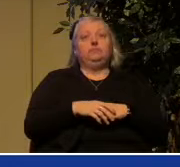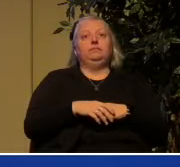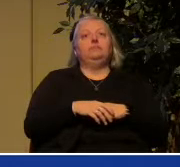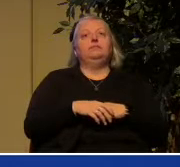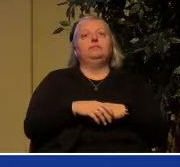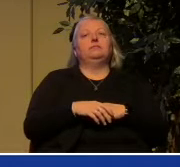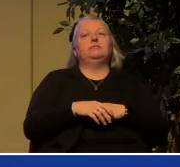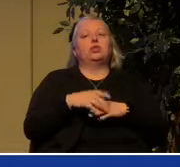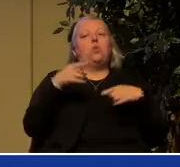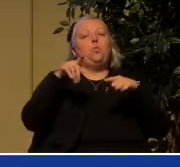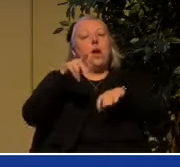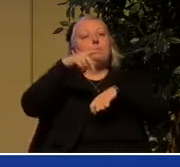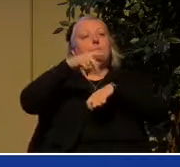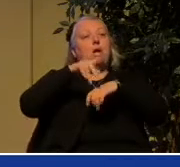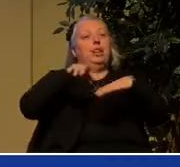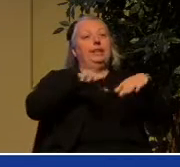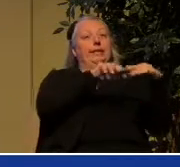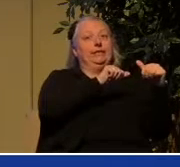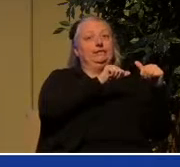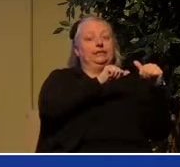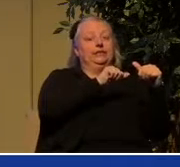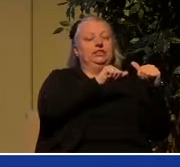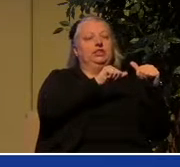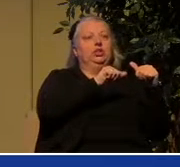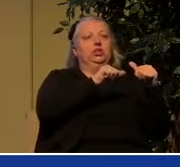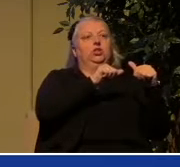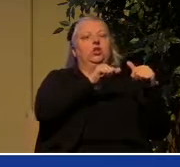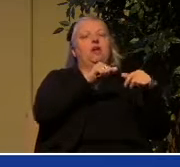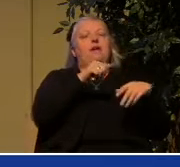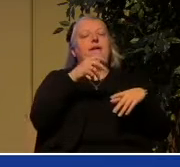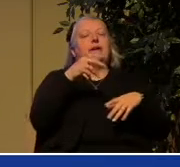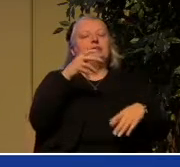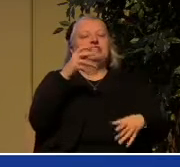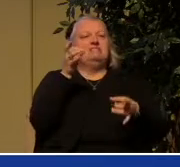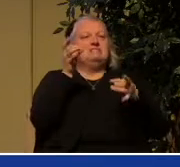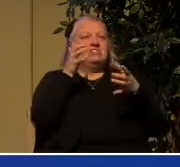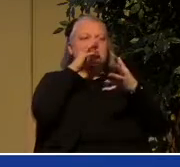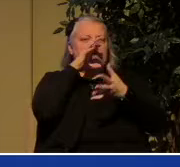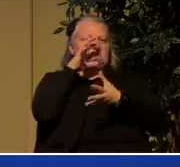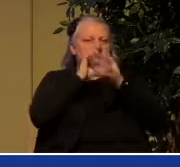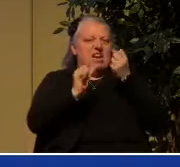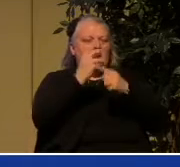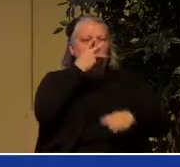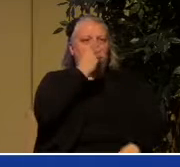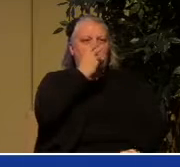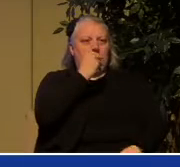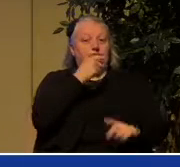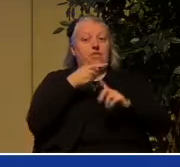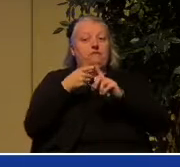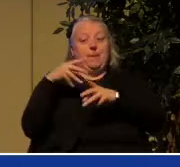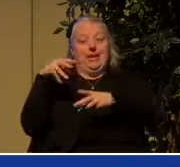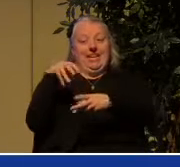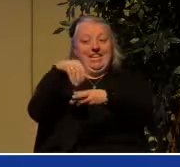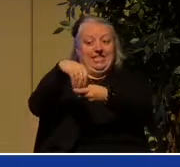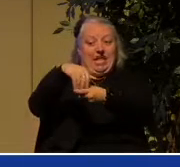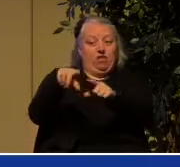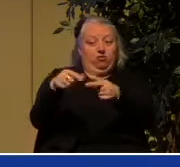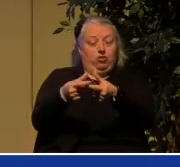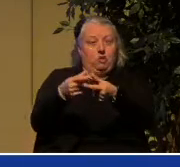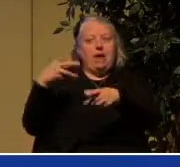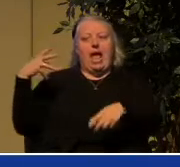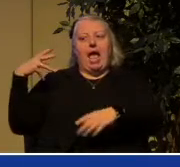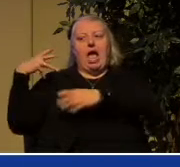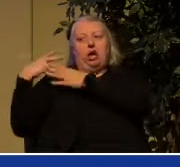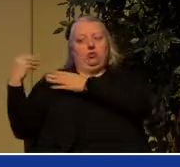his departure, savage wolves from the inside and from the outside are